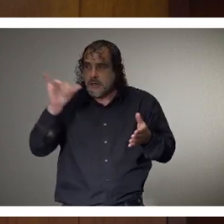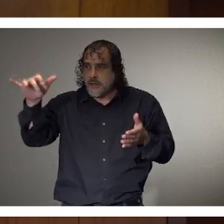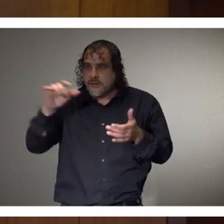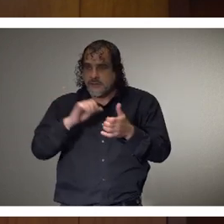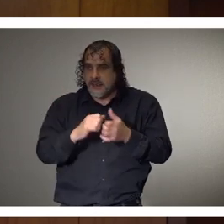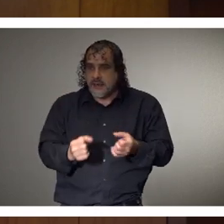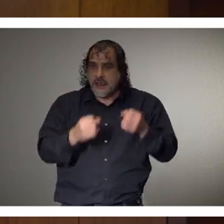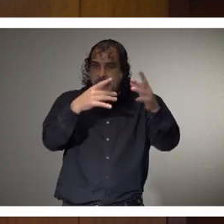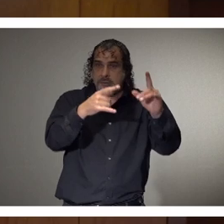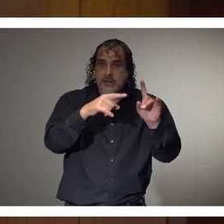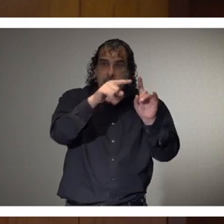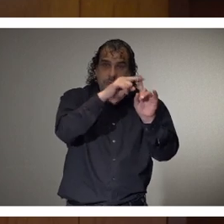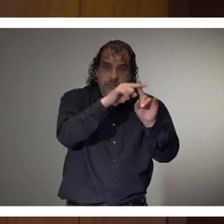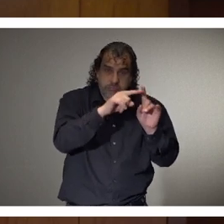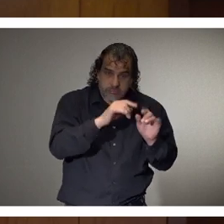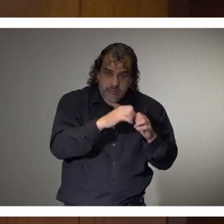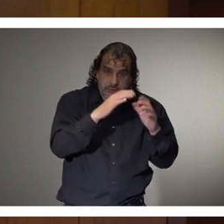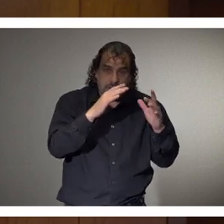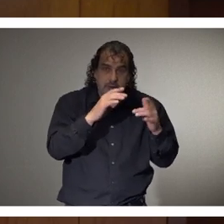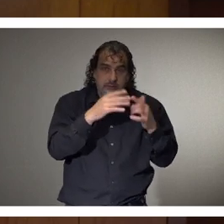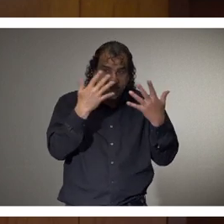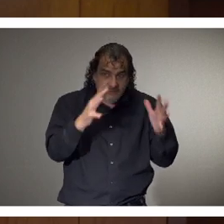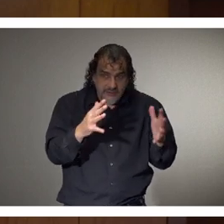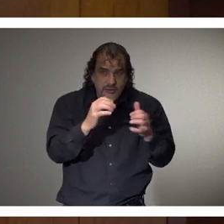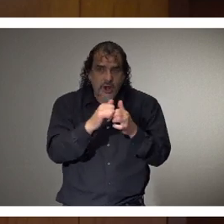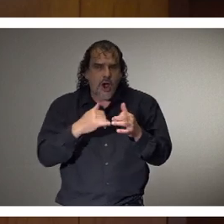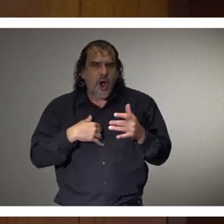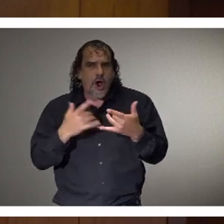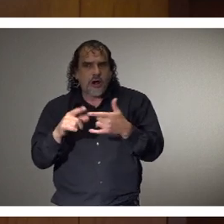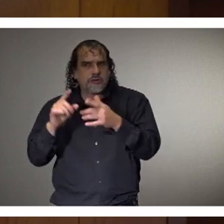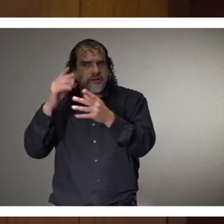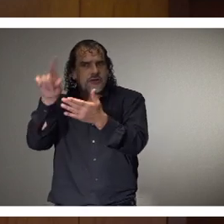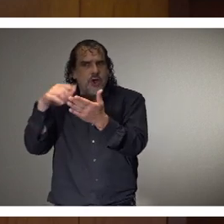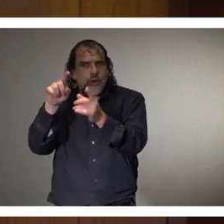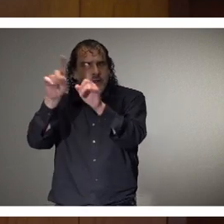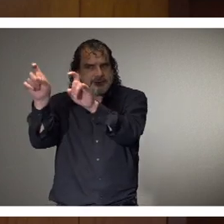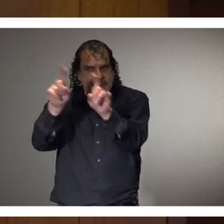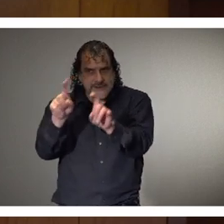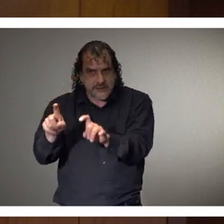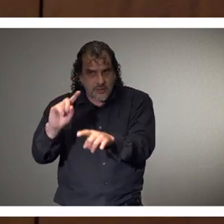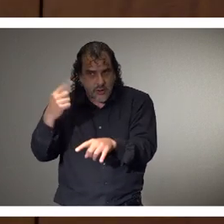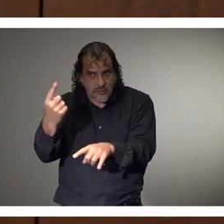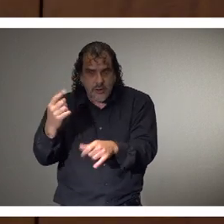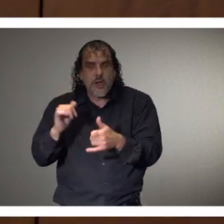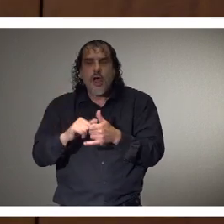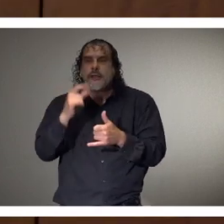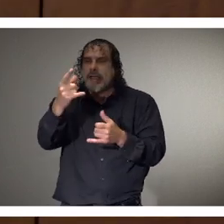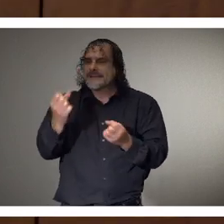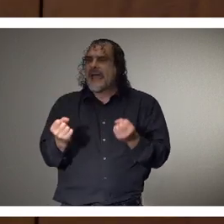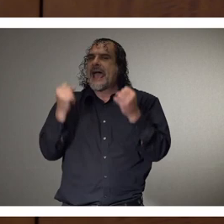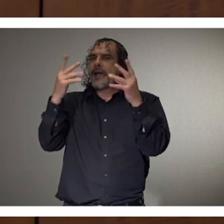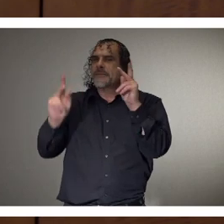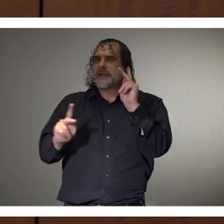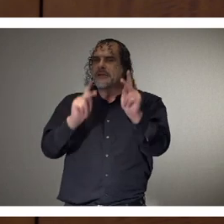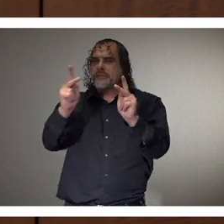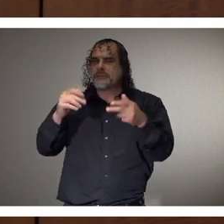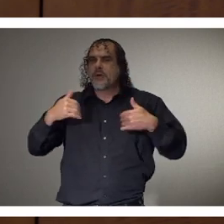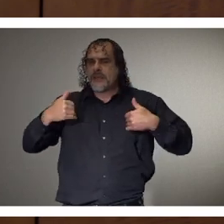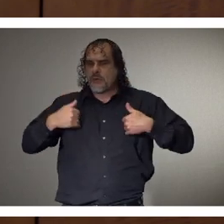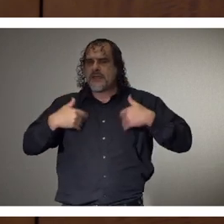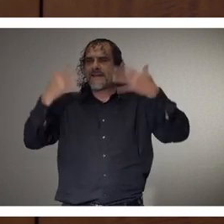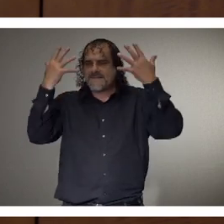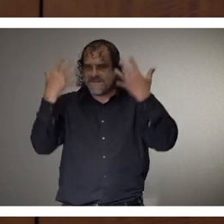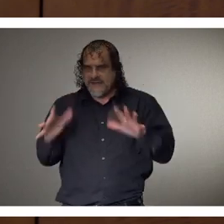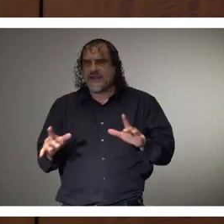samples collected for testing or the number of completed test results? Those are the number of individuals that we have a completed test